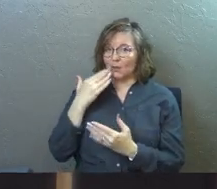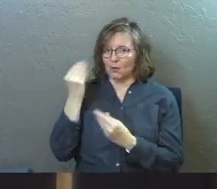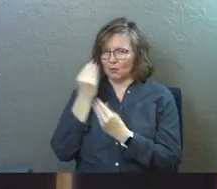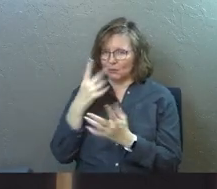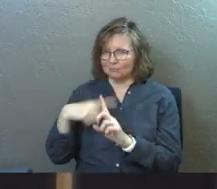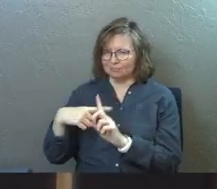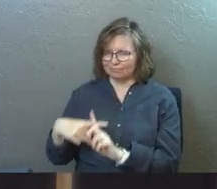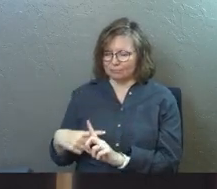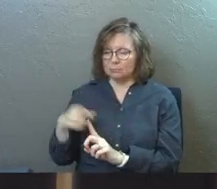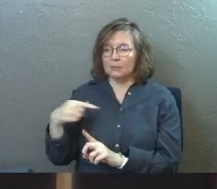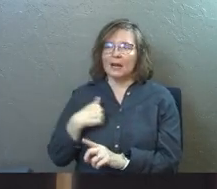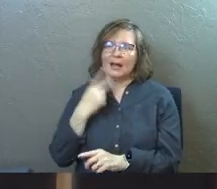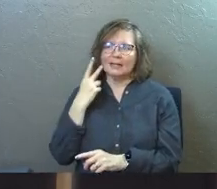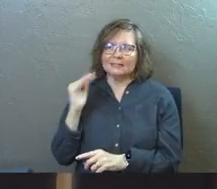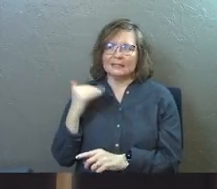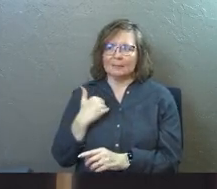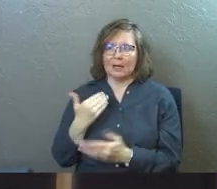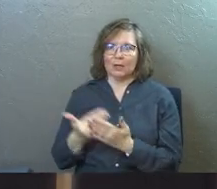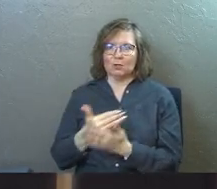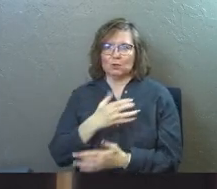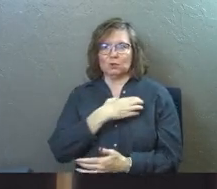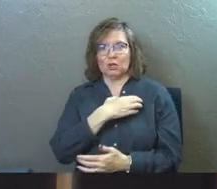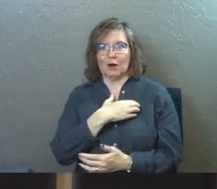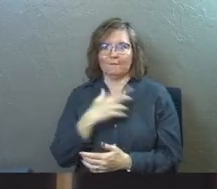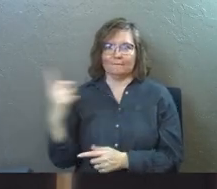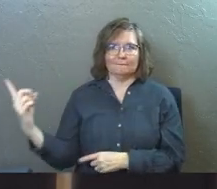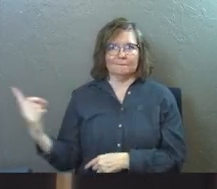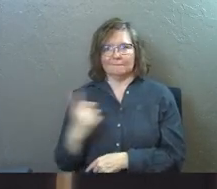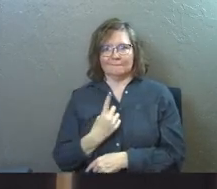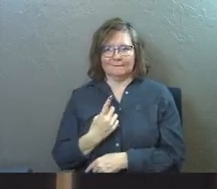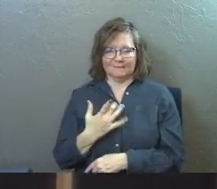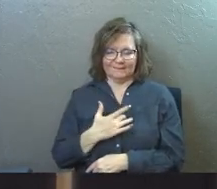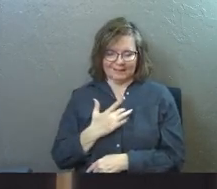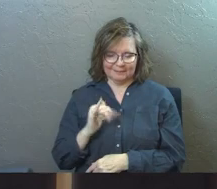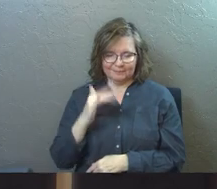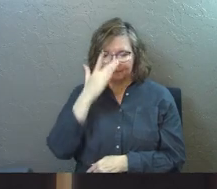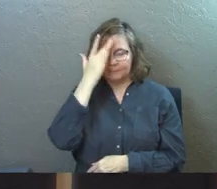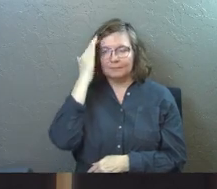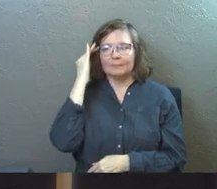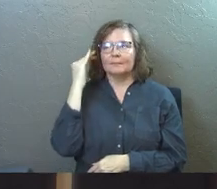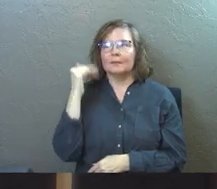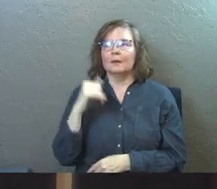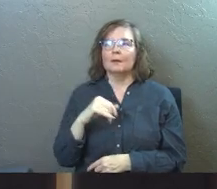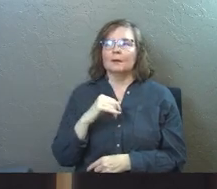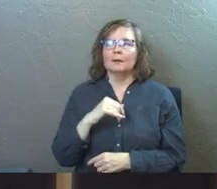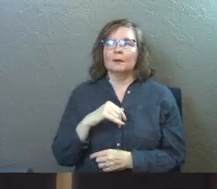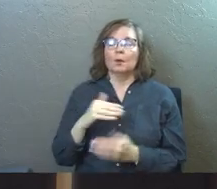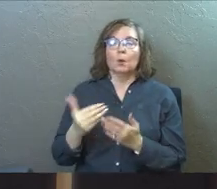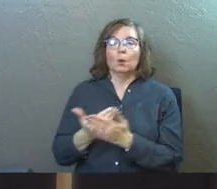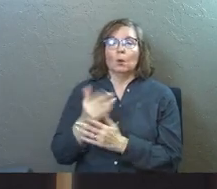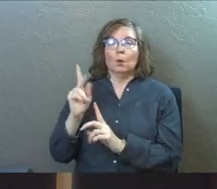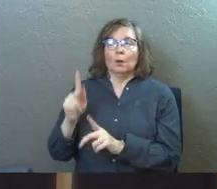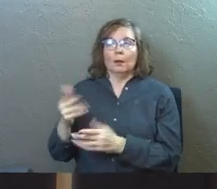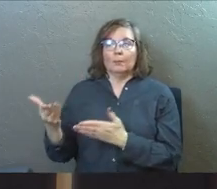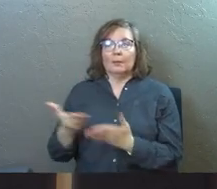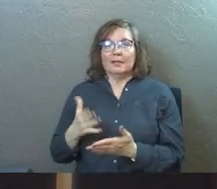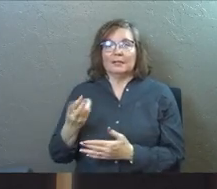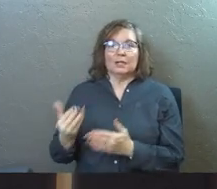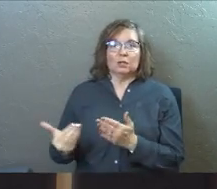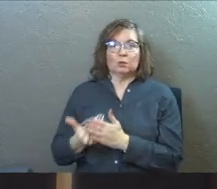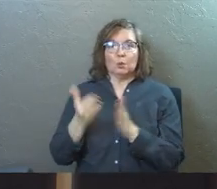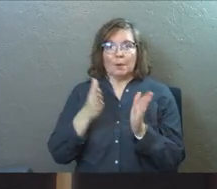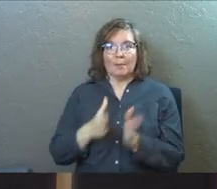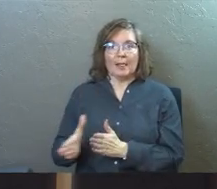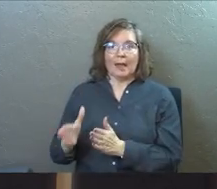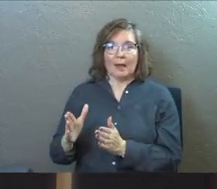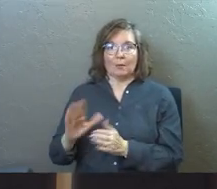Jesus, I kind of see him like a new sheriff coming to town. And when a new sheriff comes to town, new sheriff brings his new